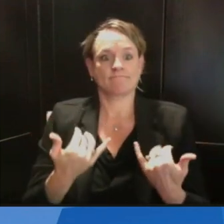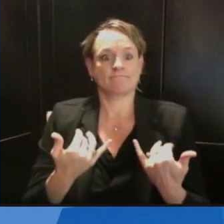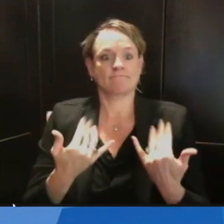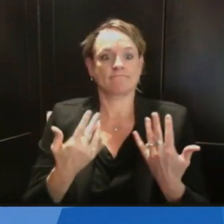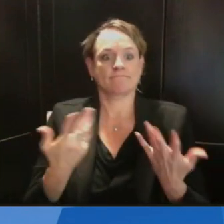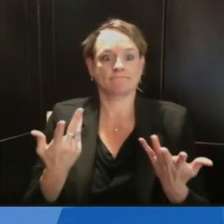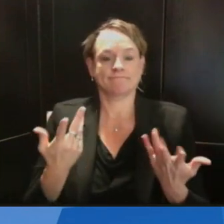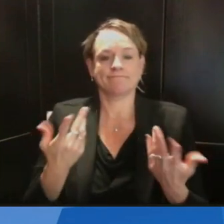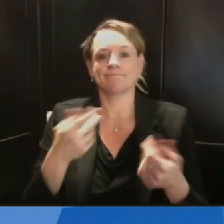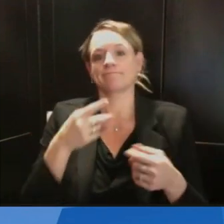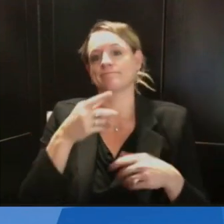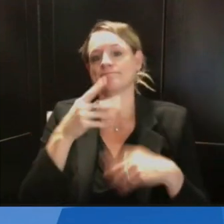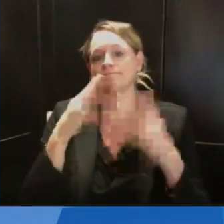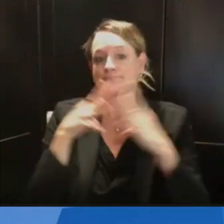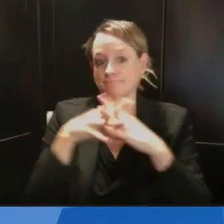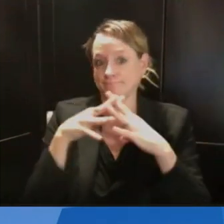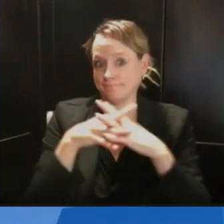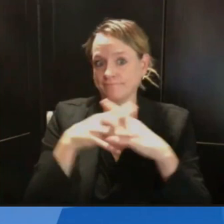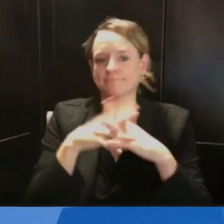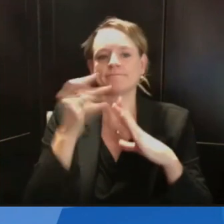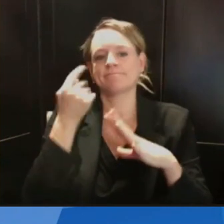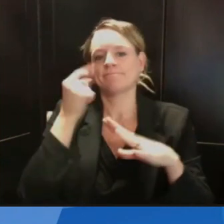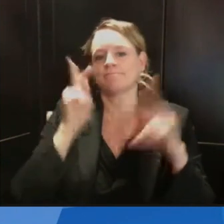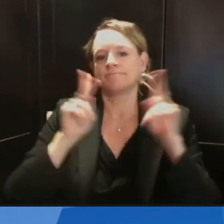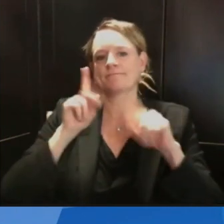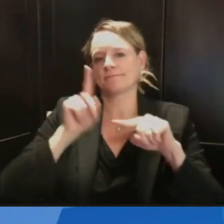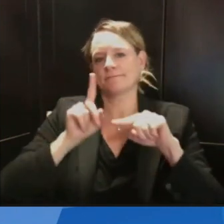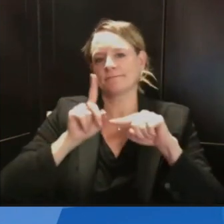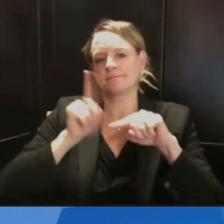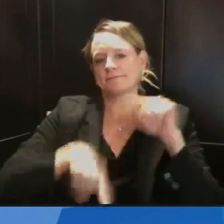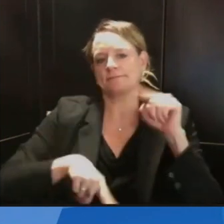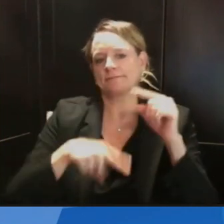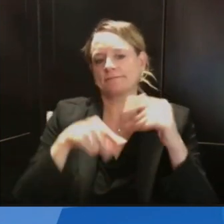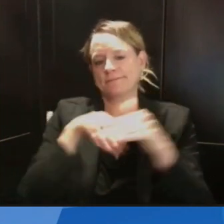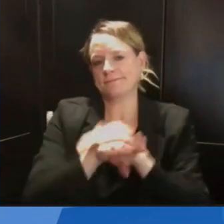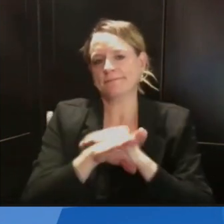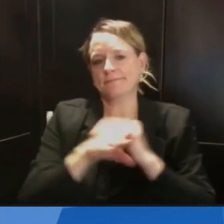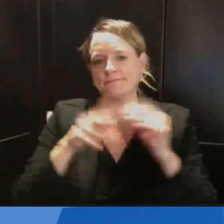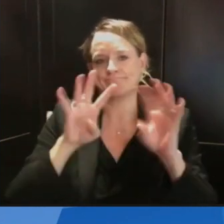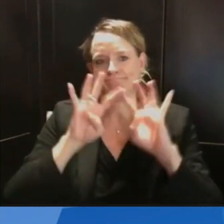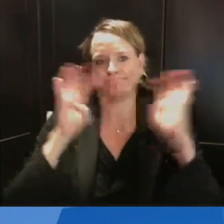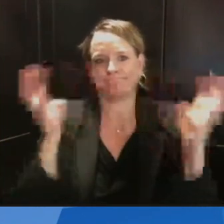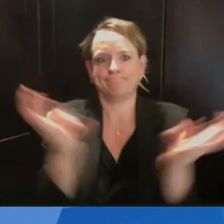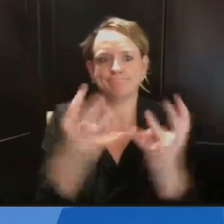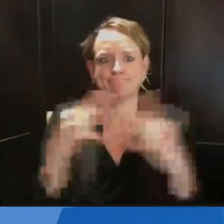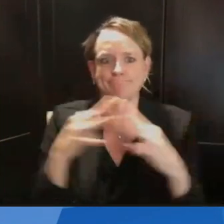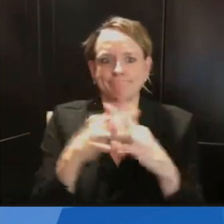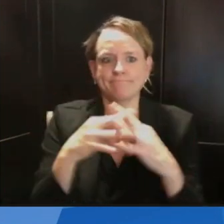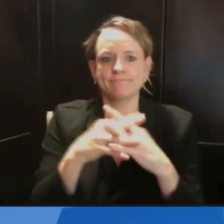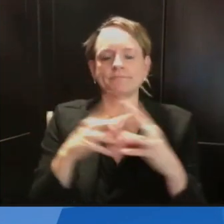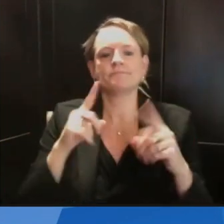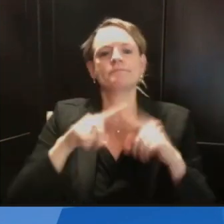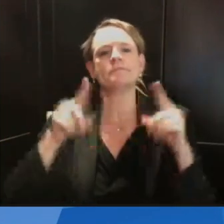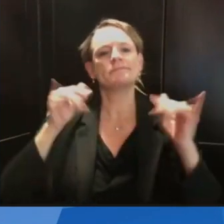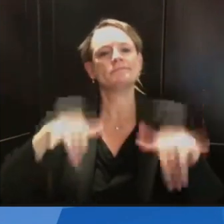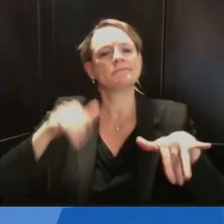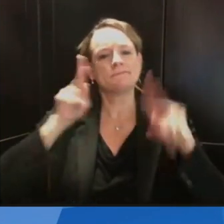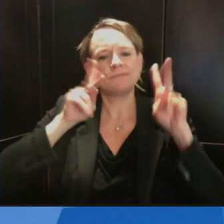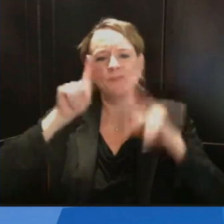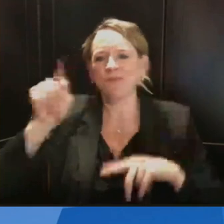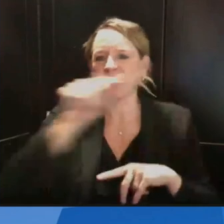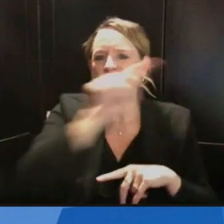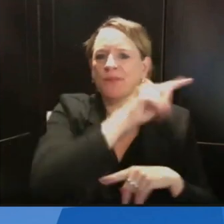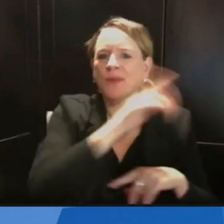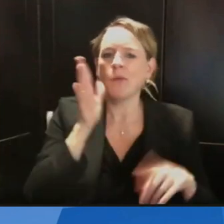congregating all over campus for that game. What steps, if any, is the state taking, recommending the university take